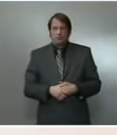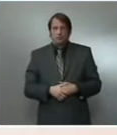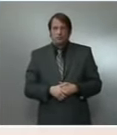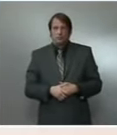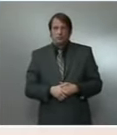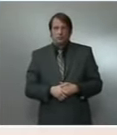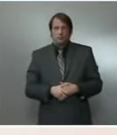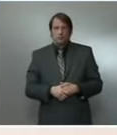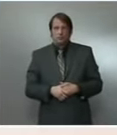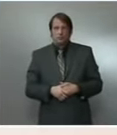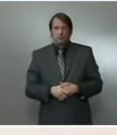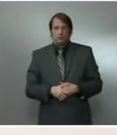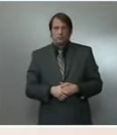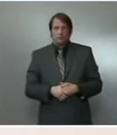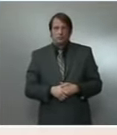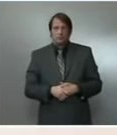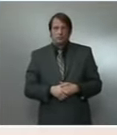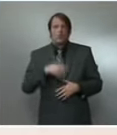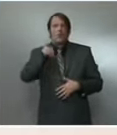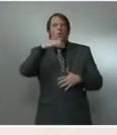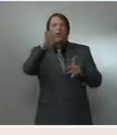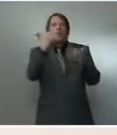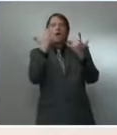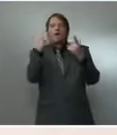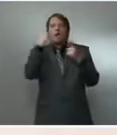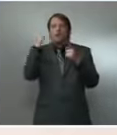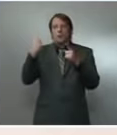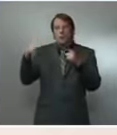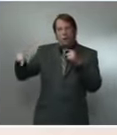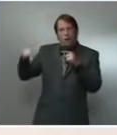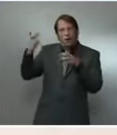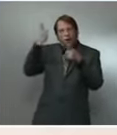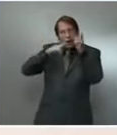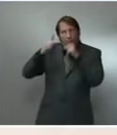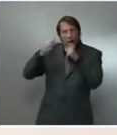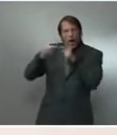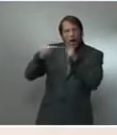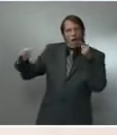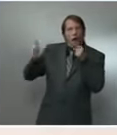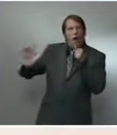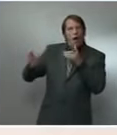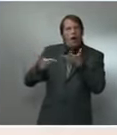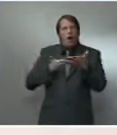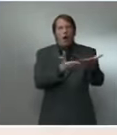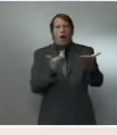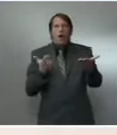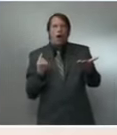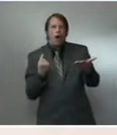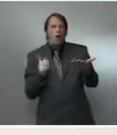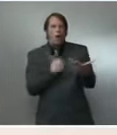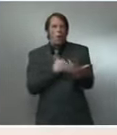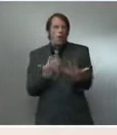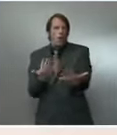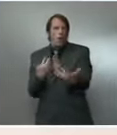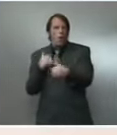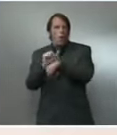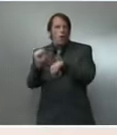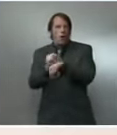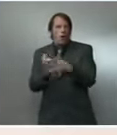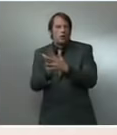Republicans in Congress, and they've indicated that they're working through that. So we look forward to seriously considering